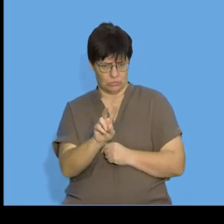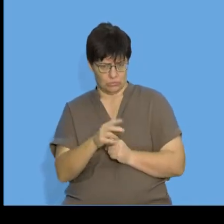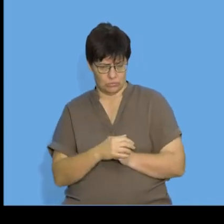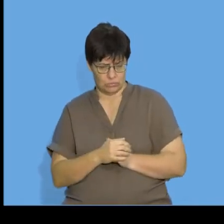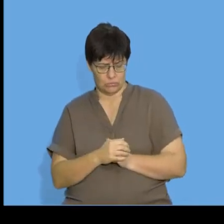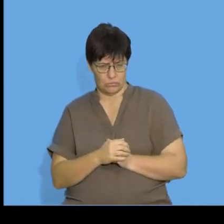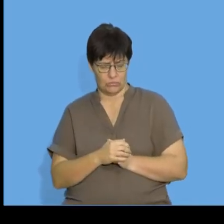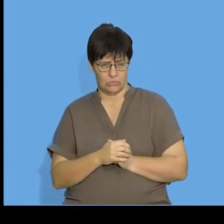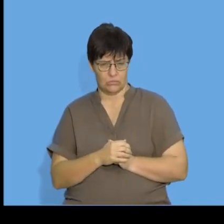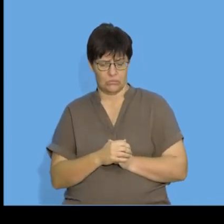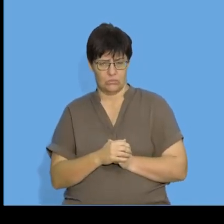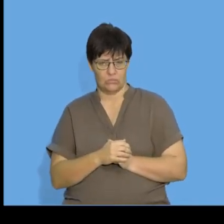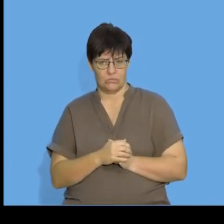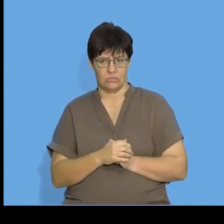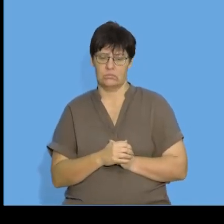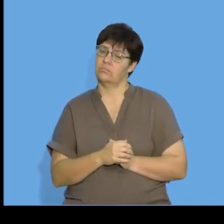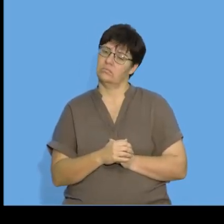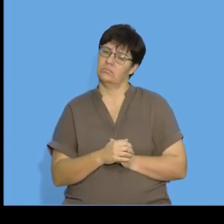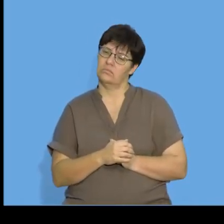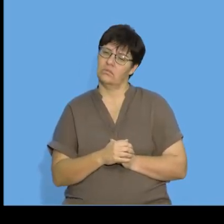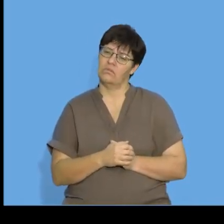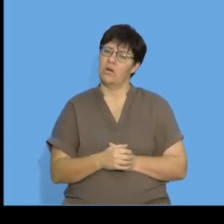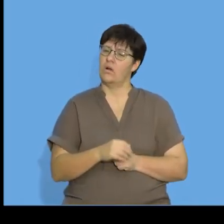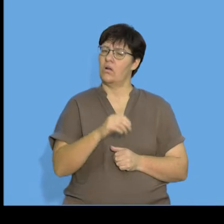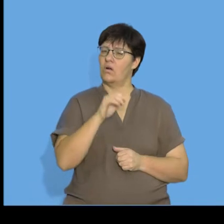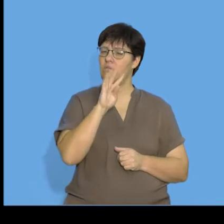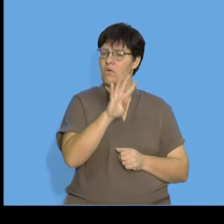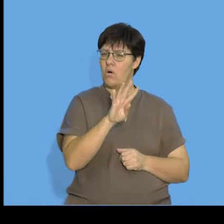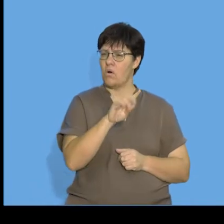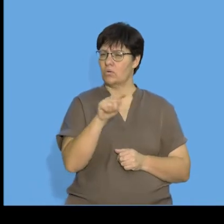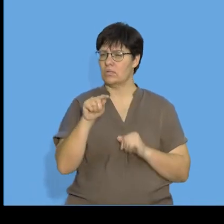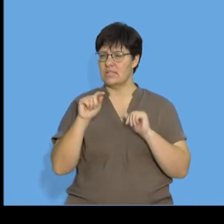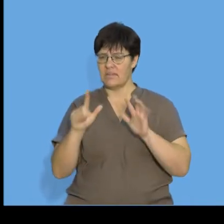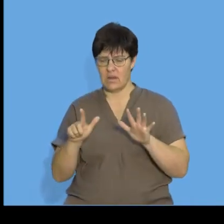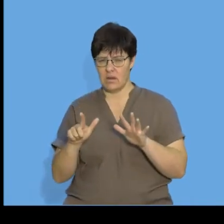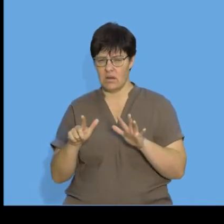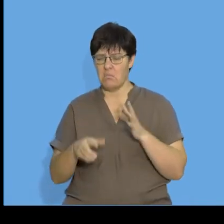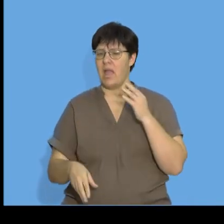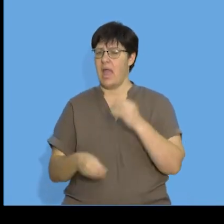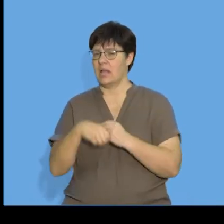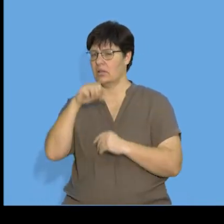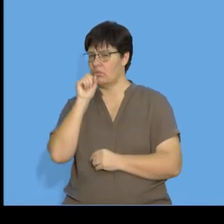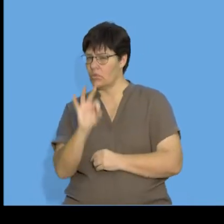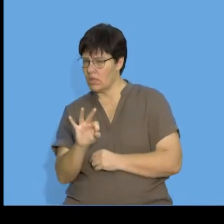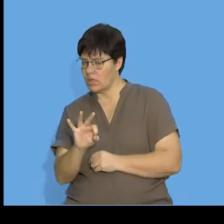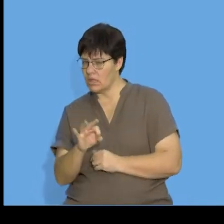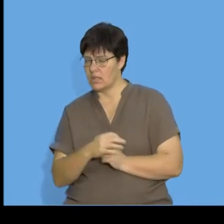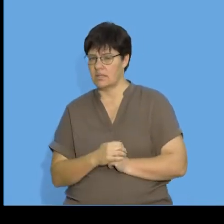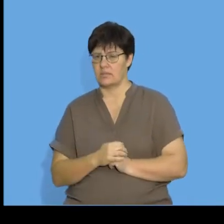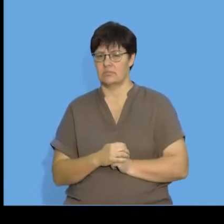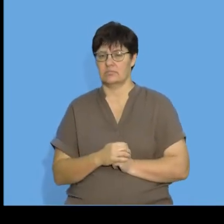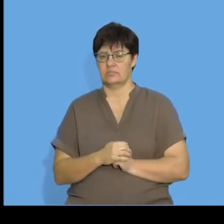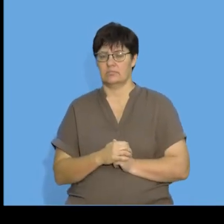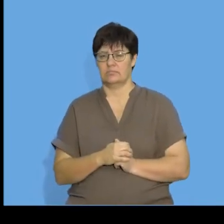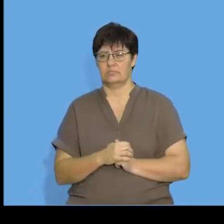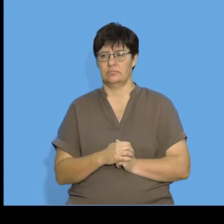2. Then to get from 4 to 7 I added